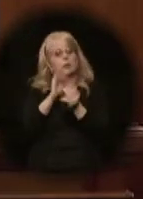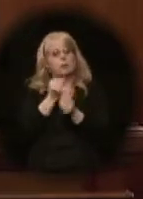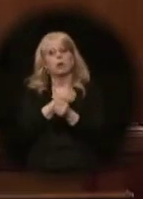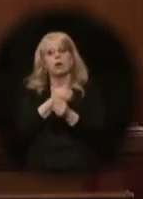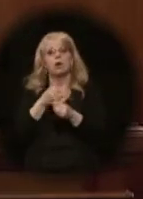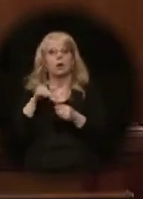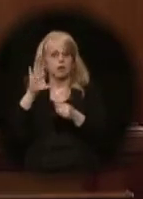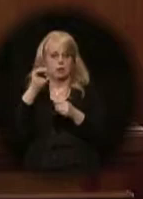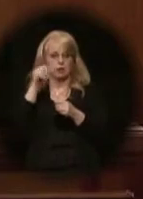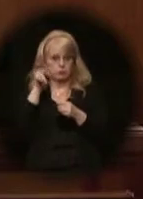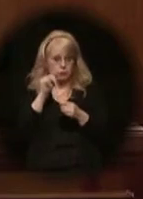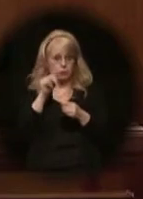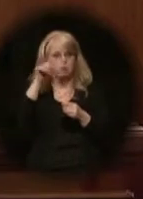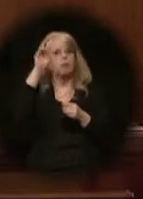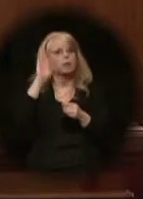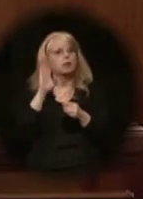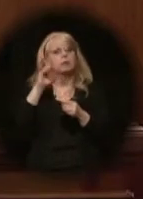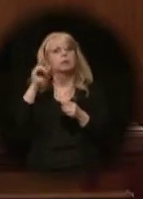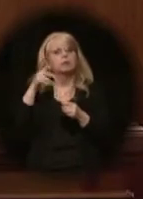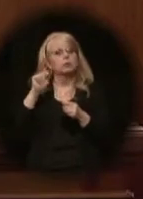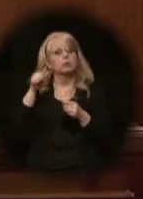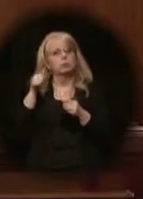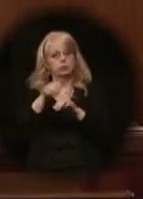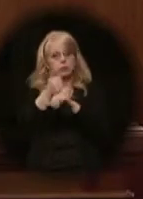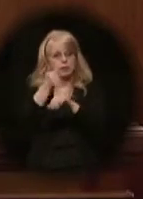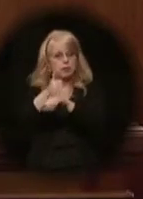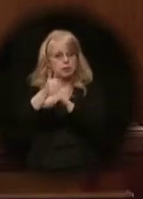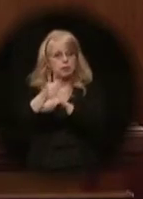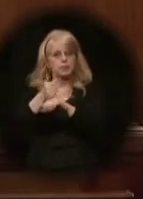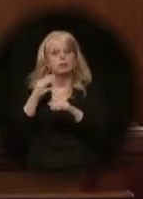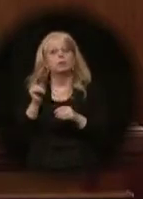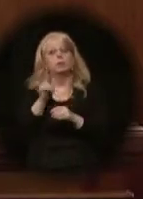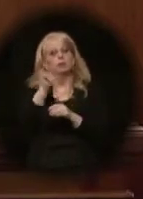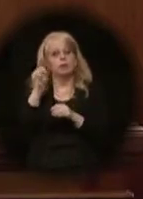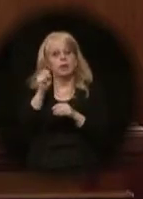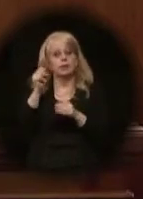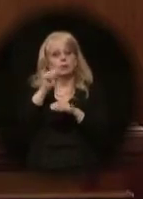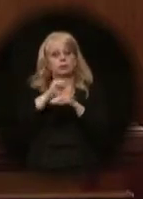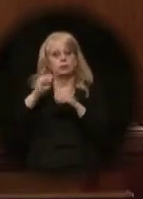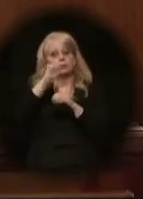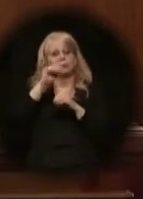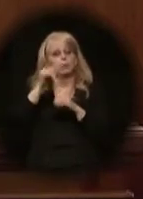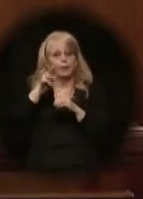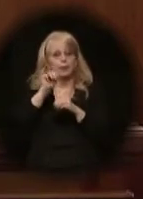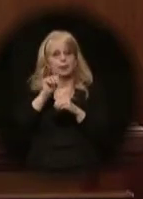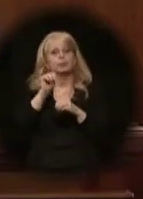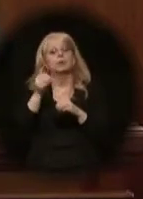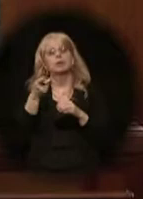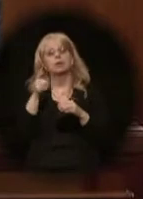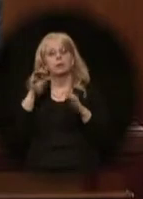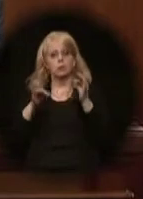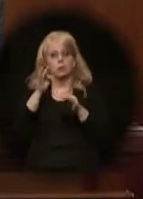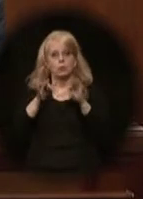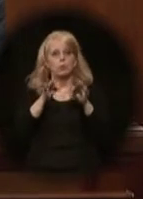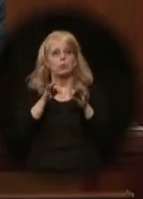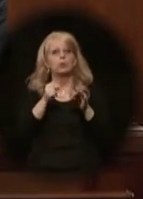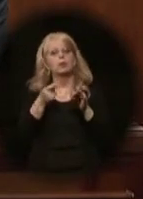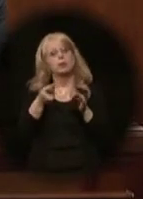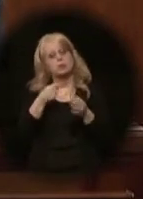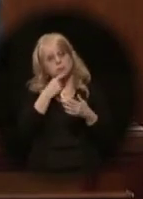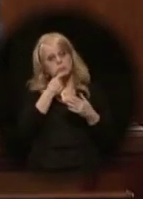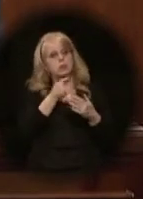Since Alaska's constitutional provision was put in place, the U.S. Supreme Court has affirmed a parent's right to make these choices